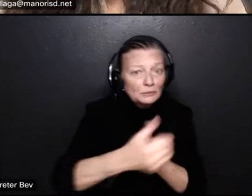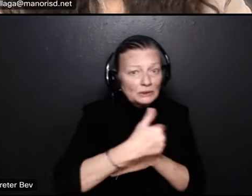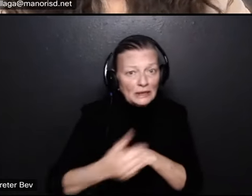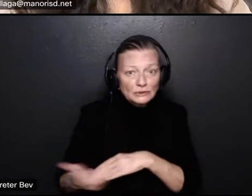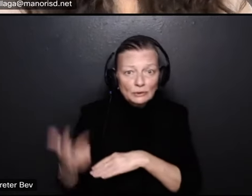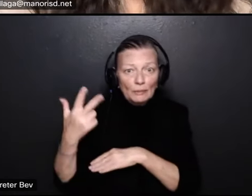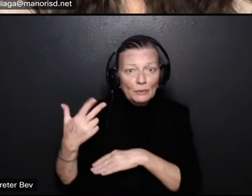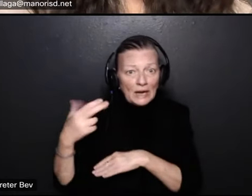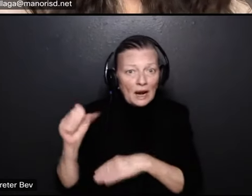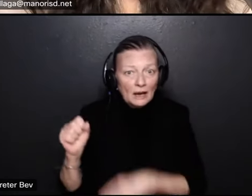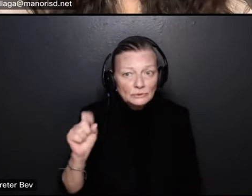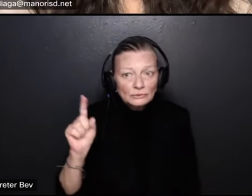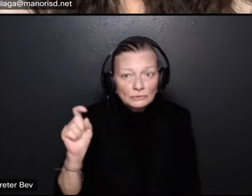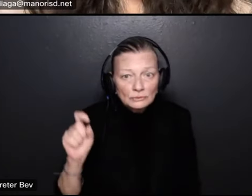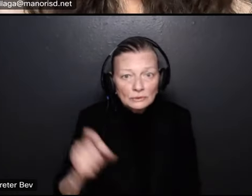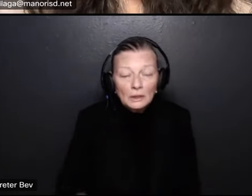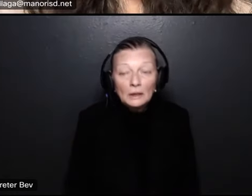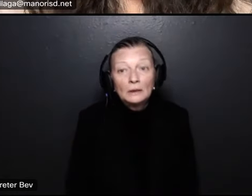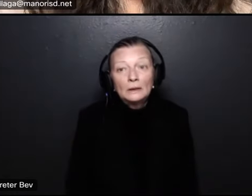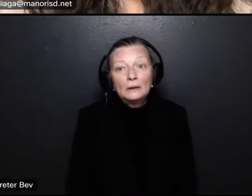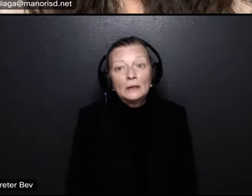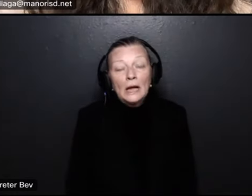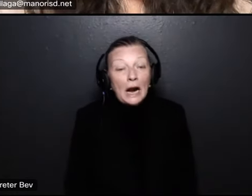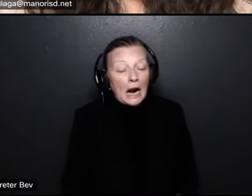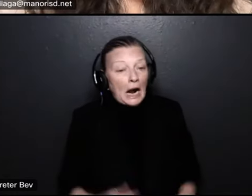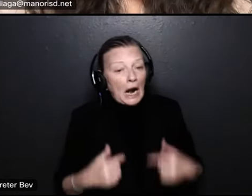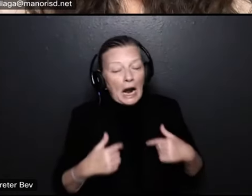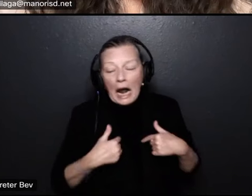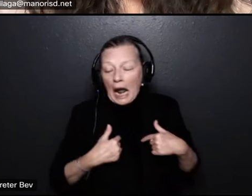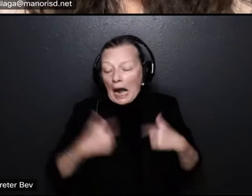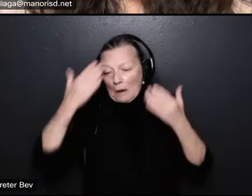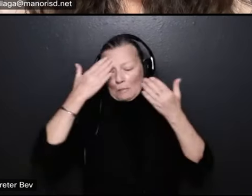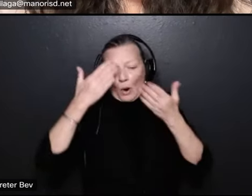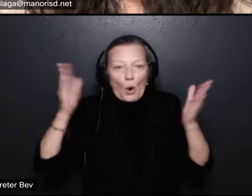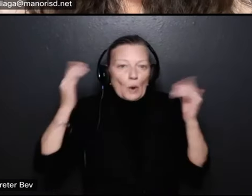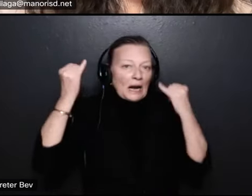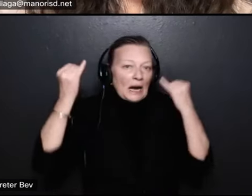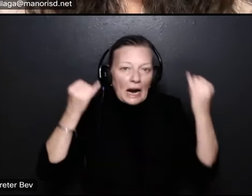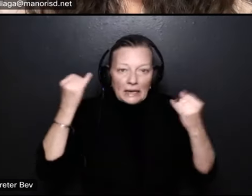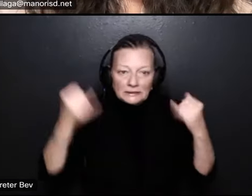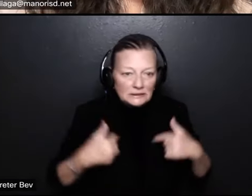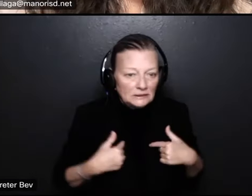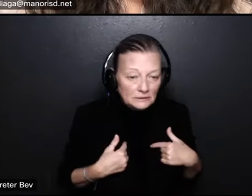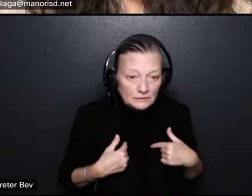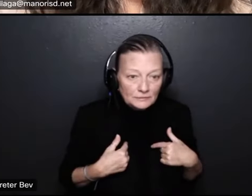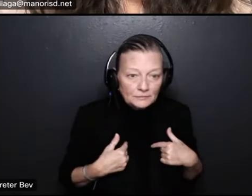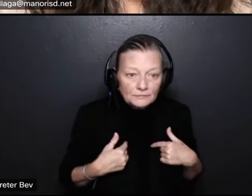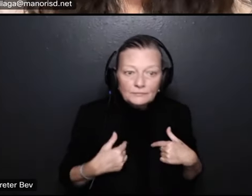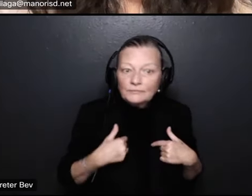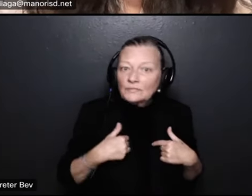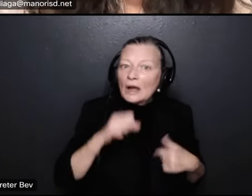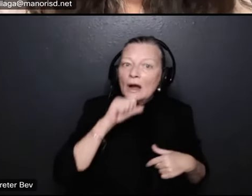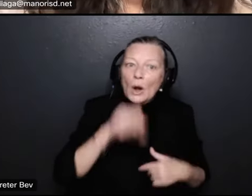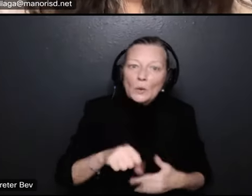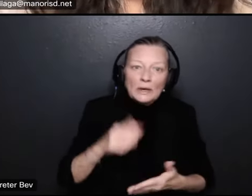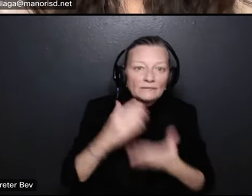uh i i i am open to ideas i i the only idea is i would love to end the busing between